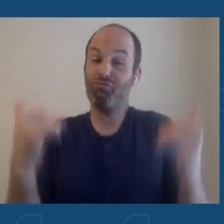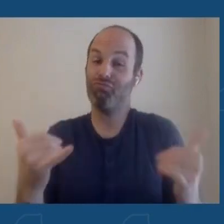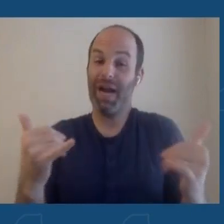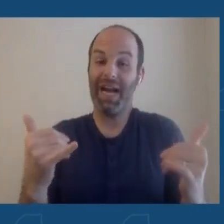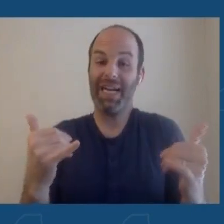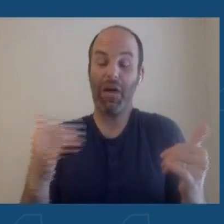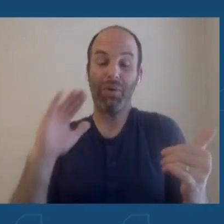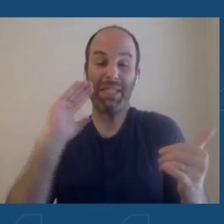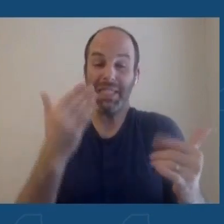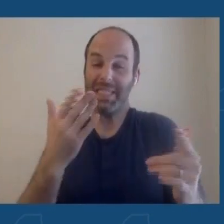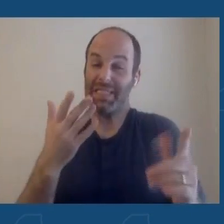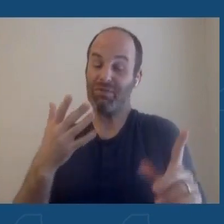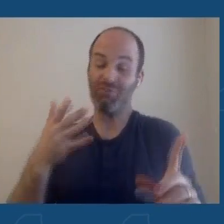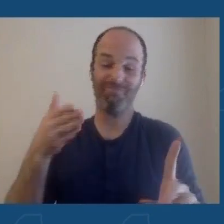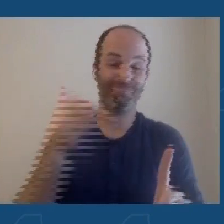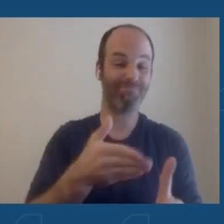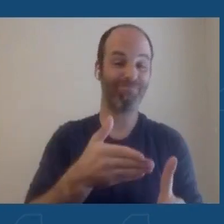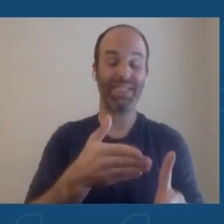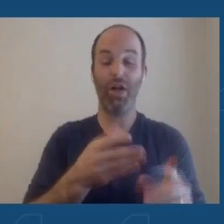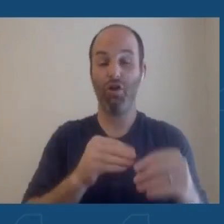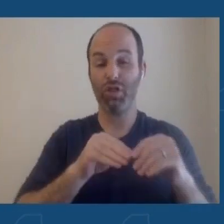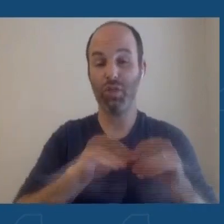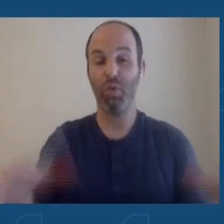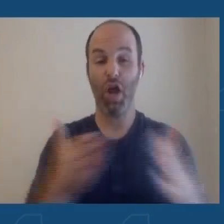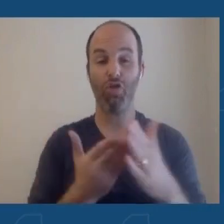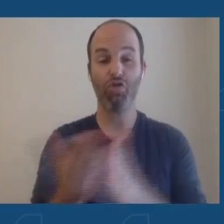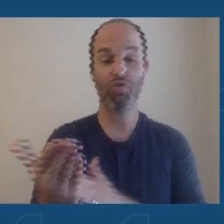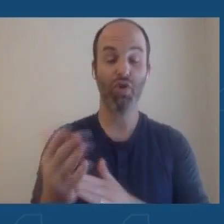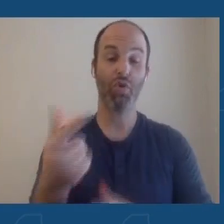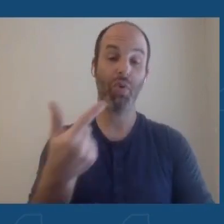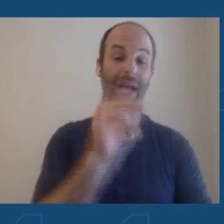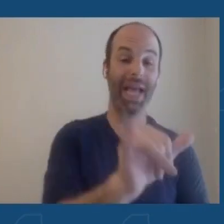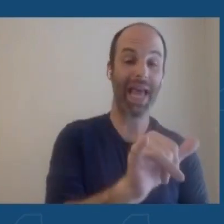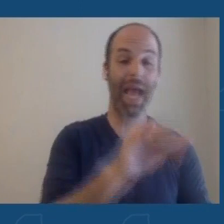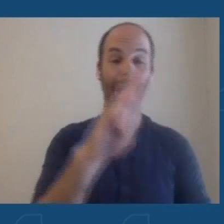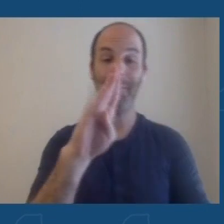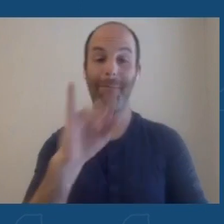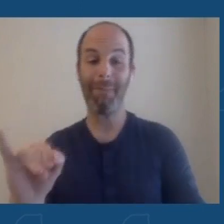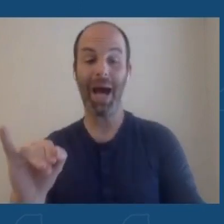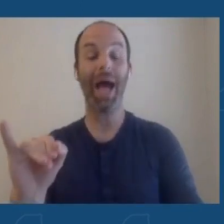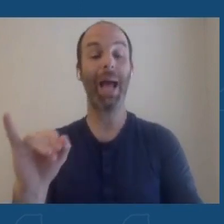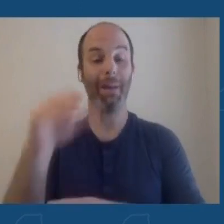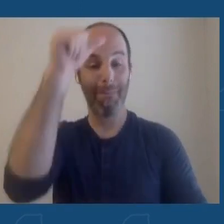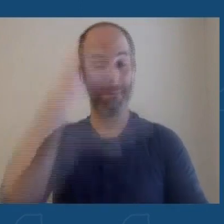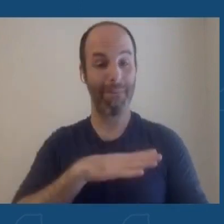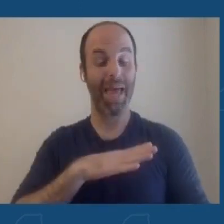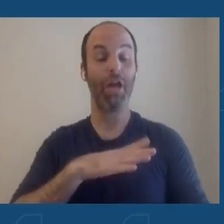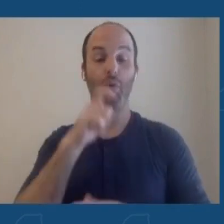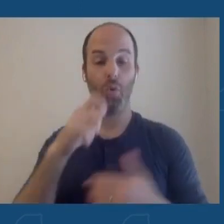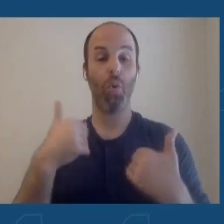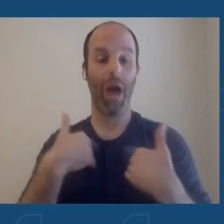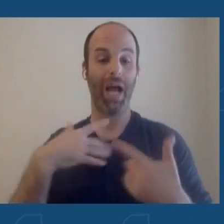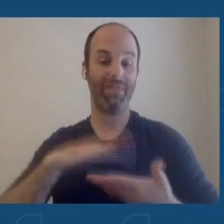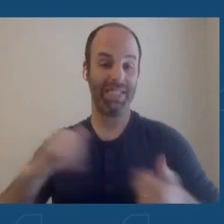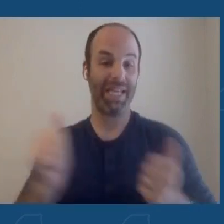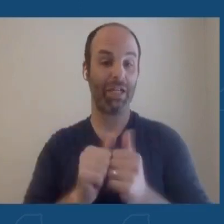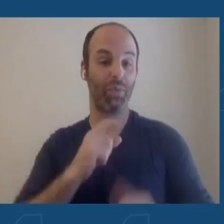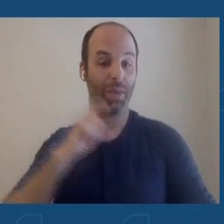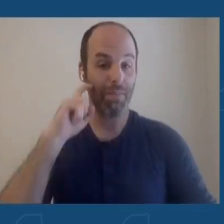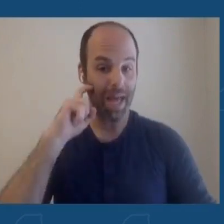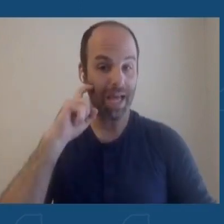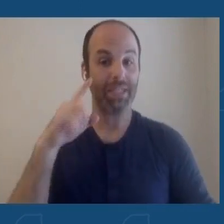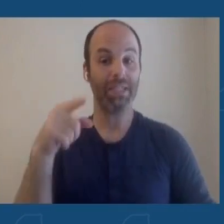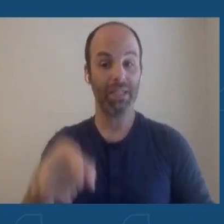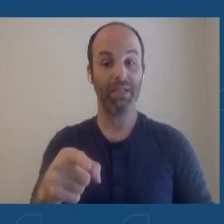primarily spreading through the social networks of gay, bisexual, and men who have sex with men, and it spreads through prolonged skin-to